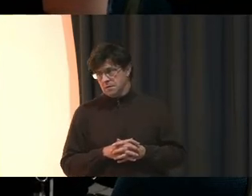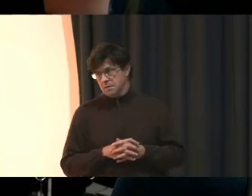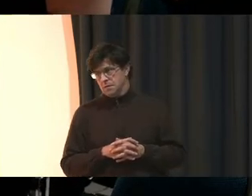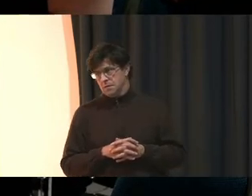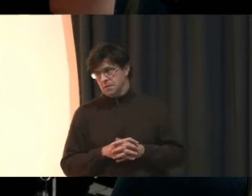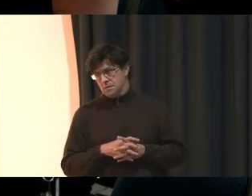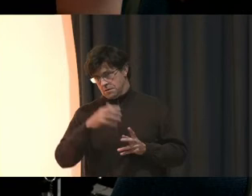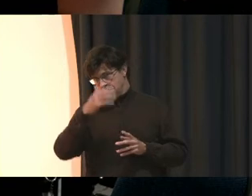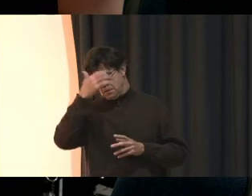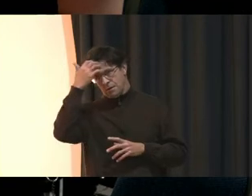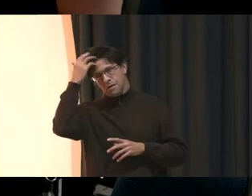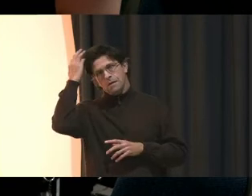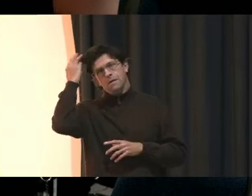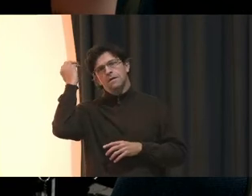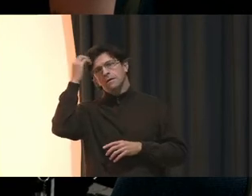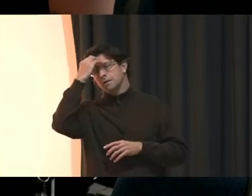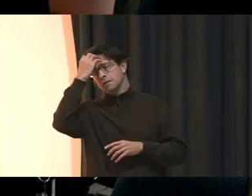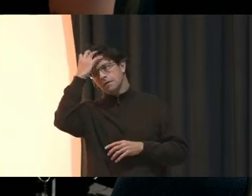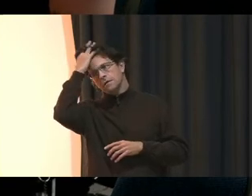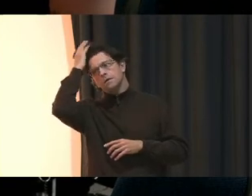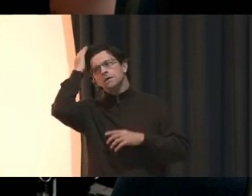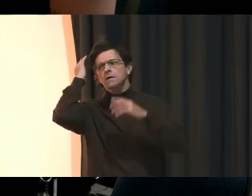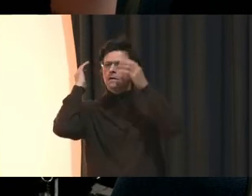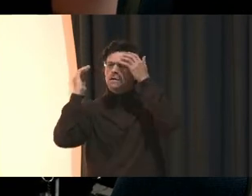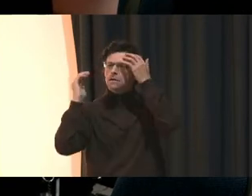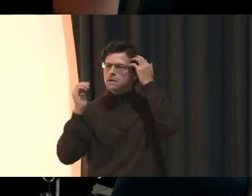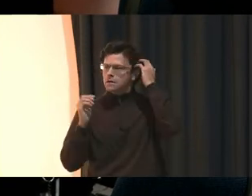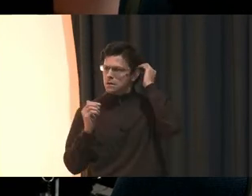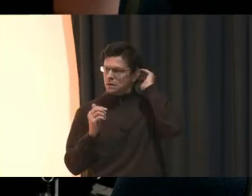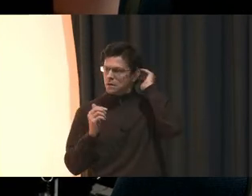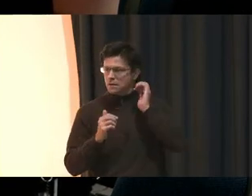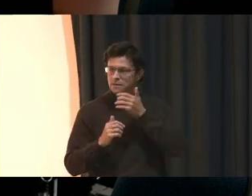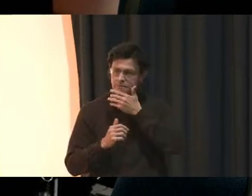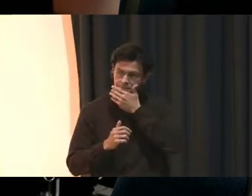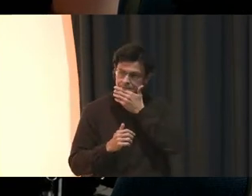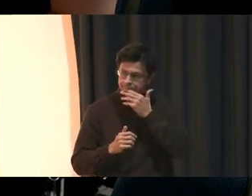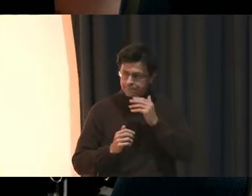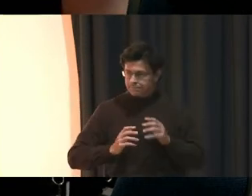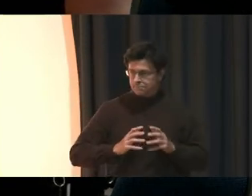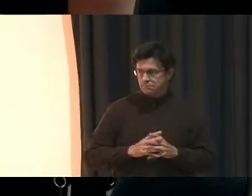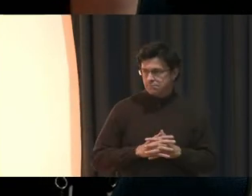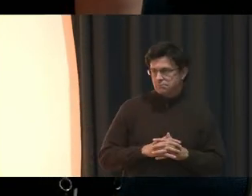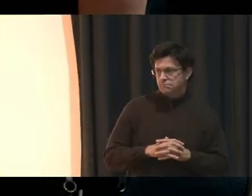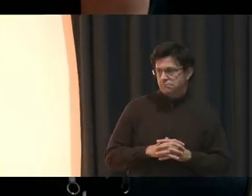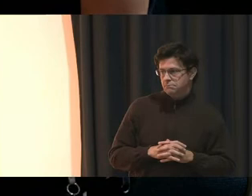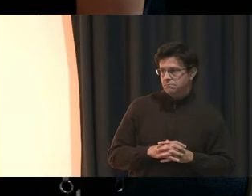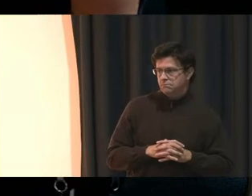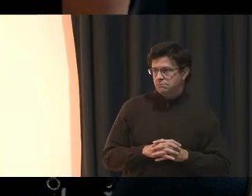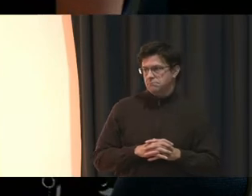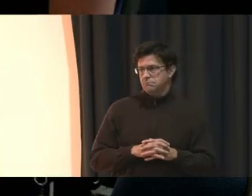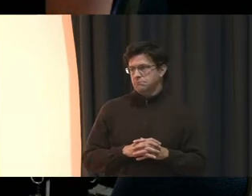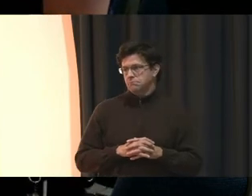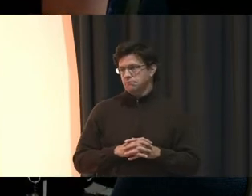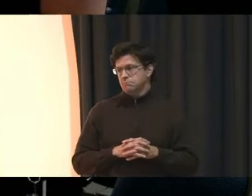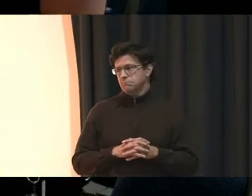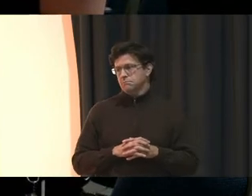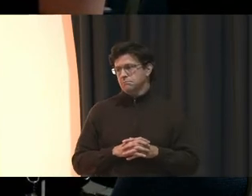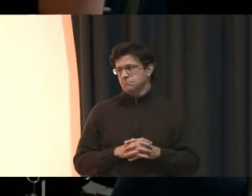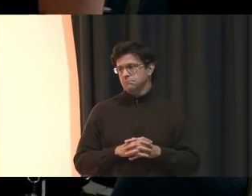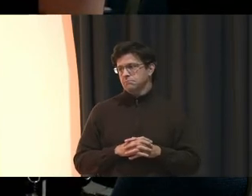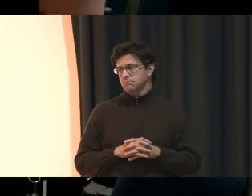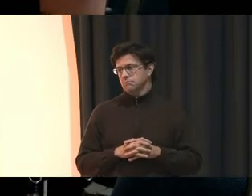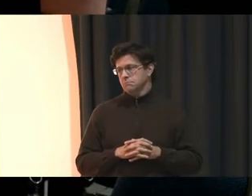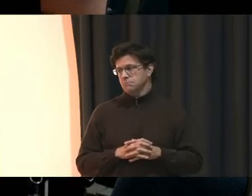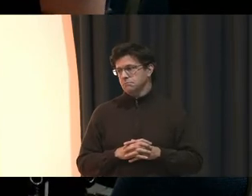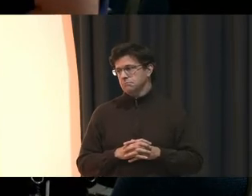Pero yo pienso que este county es muy bueno también y deberían ser las escuelas igual de buenas como en otros